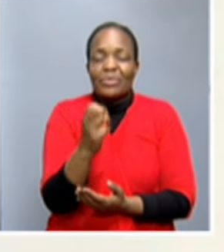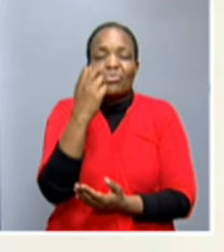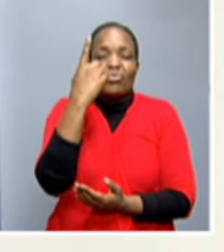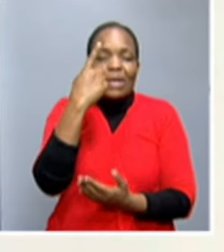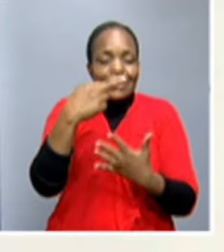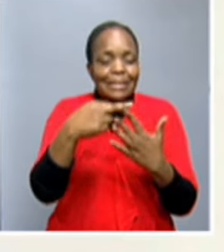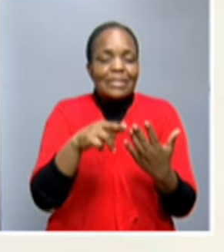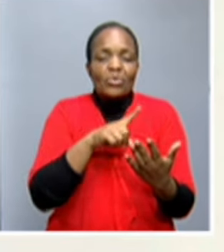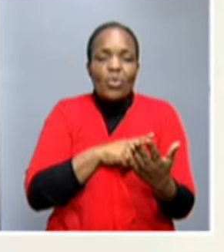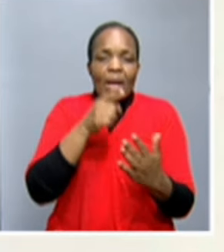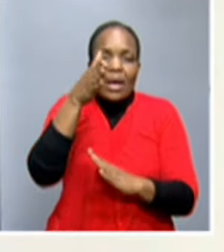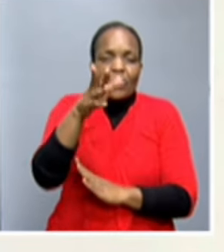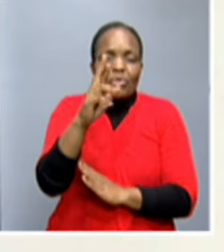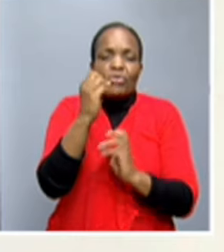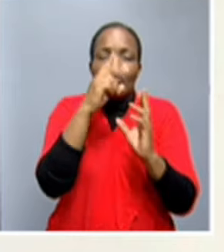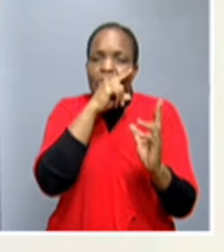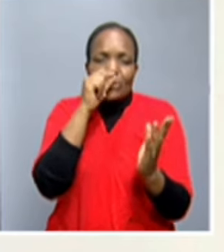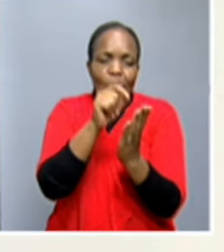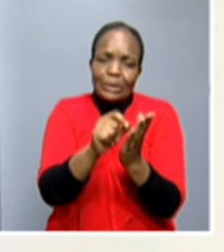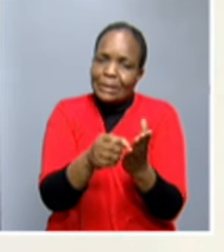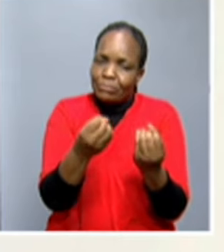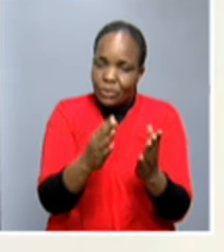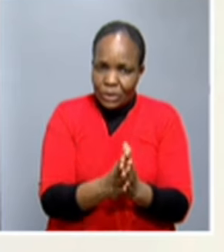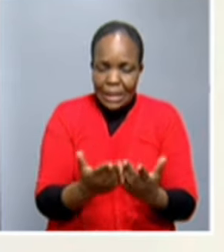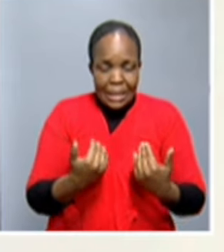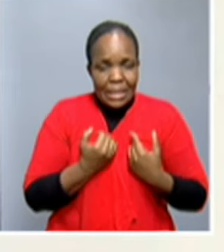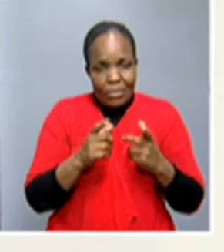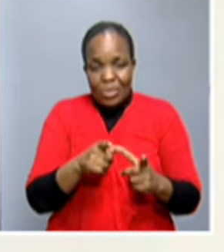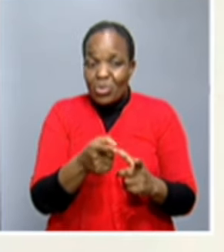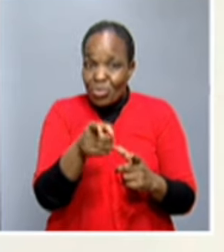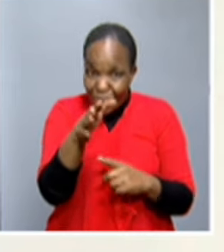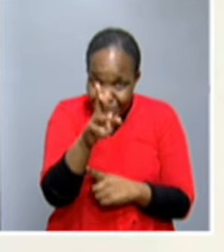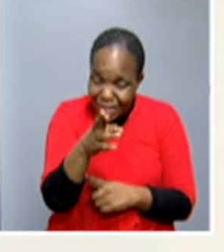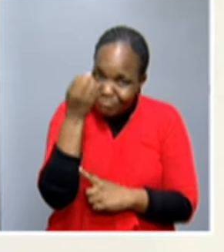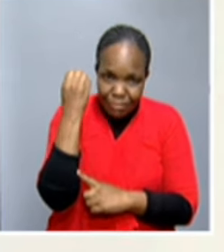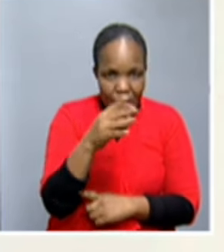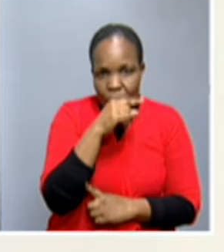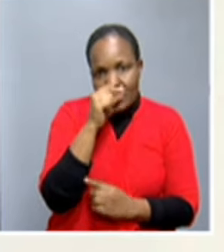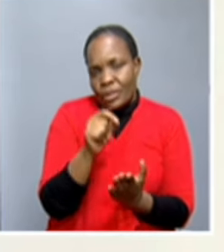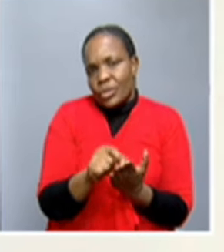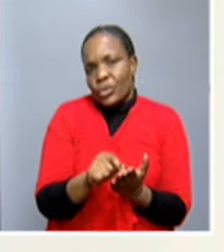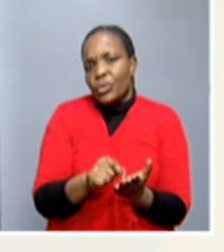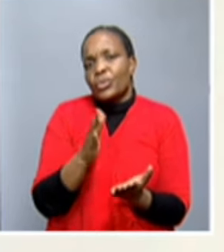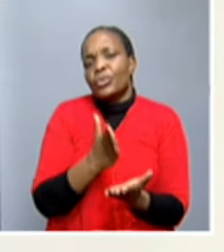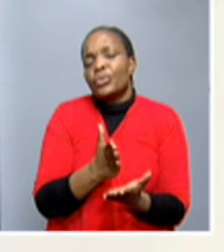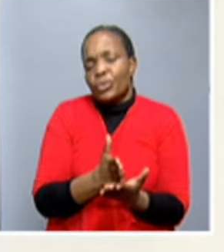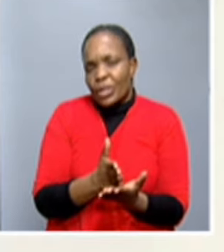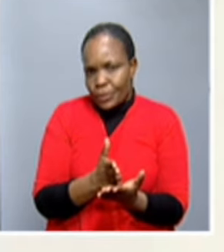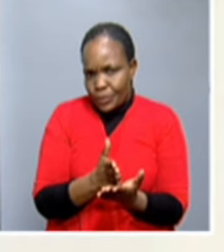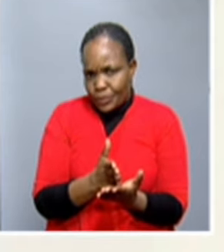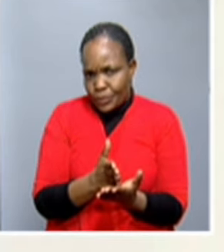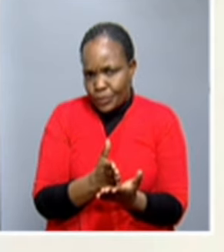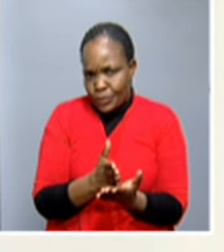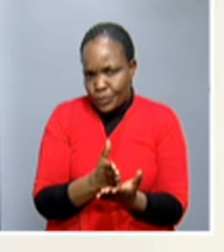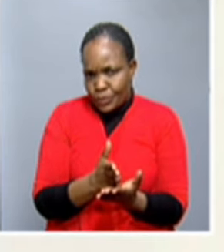factors. As you know, that most young people are the ones who registered and the ones who were seen or observed in the